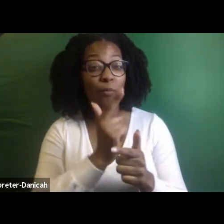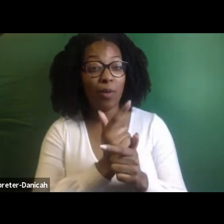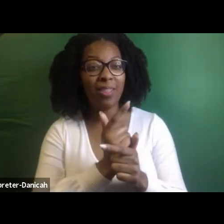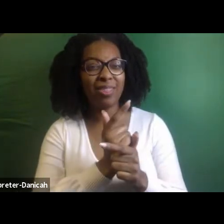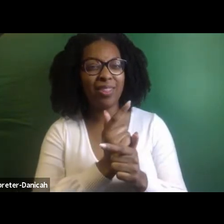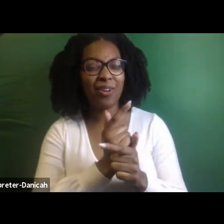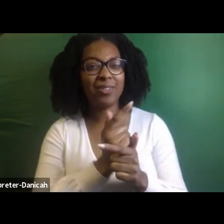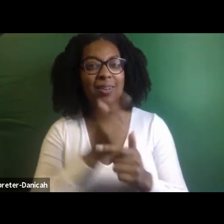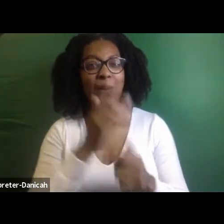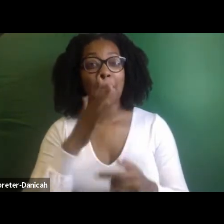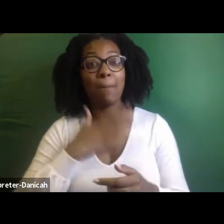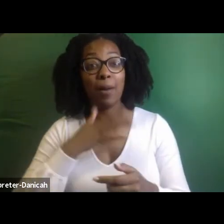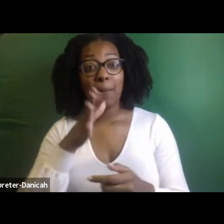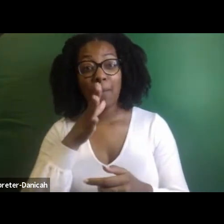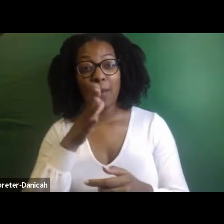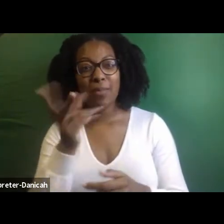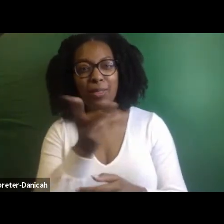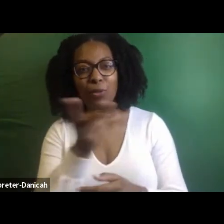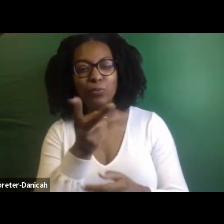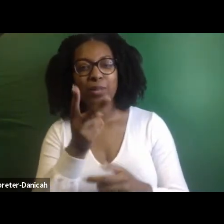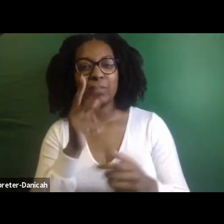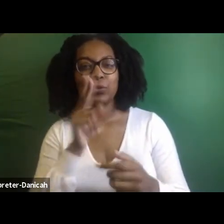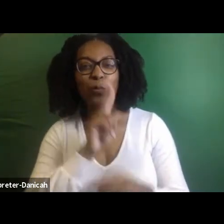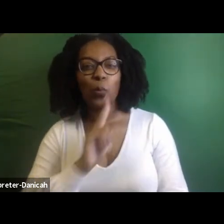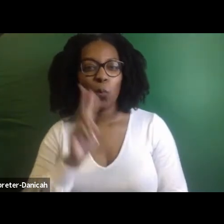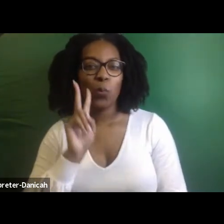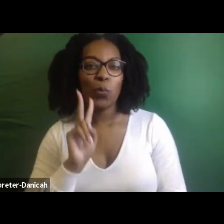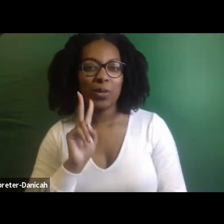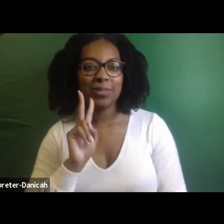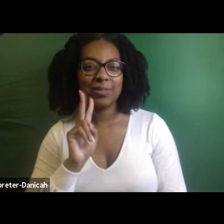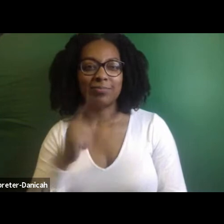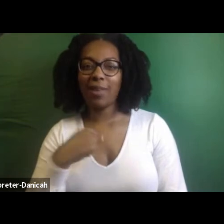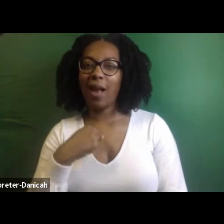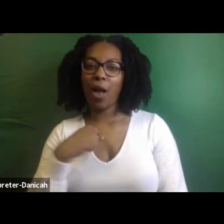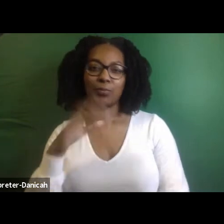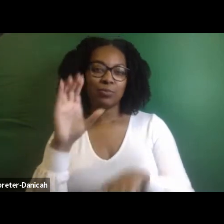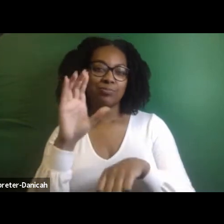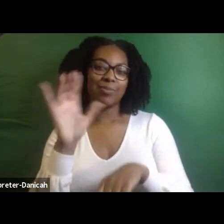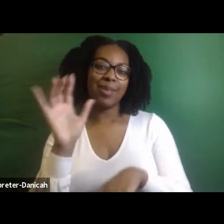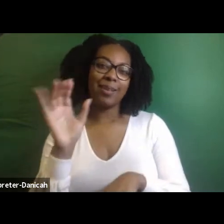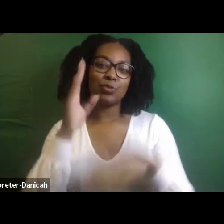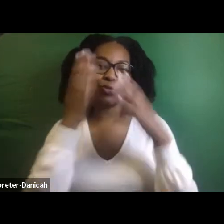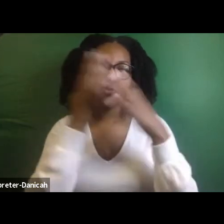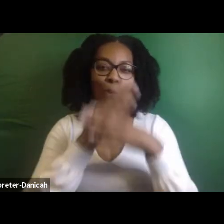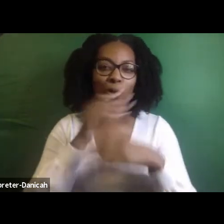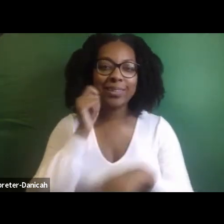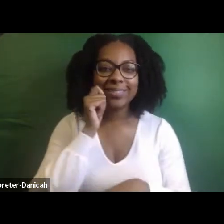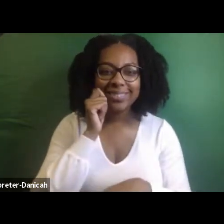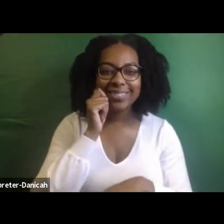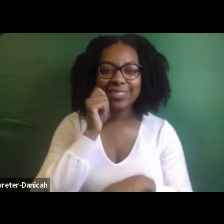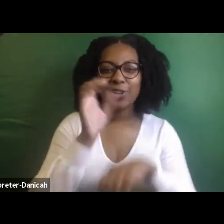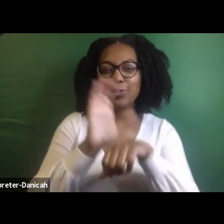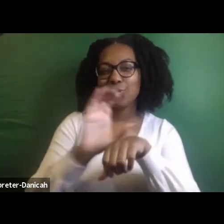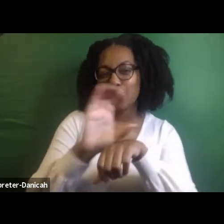twins. They're just like, I'm a chocolate one, more chocolate. But yeah, so